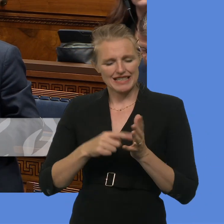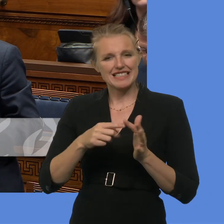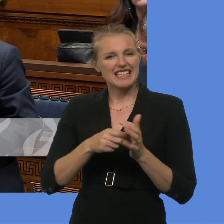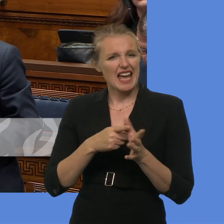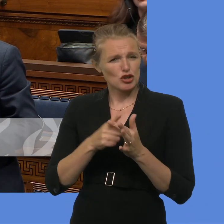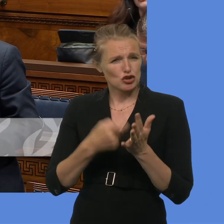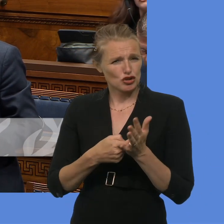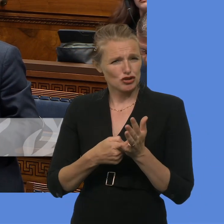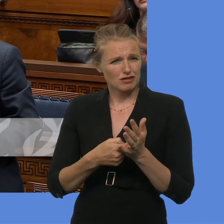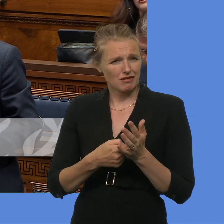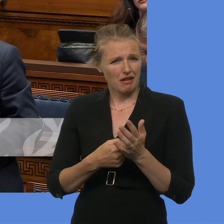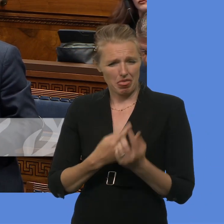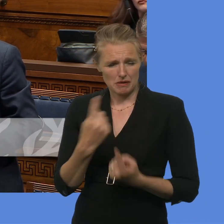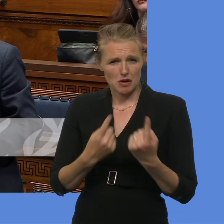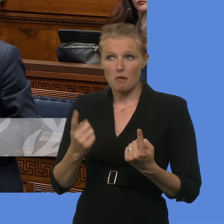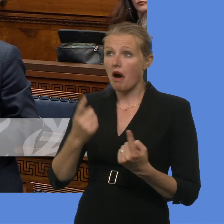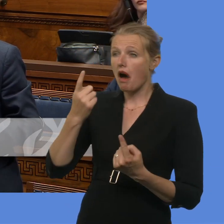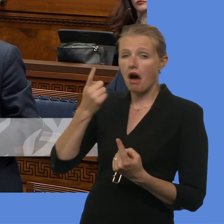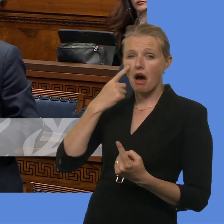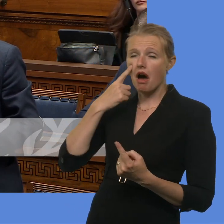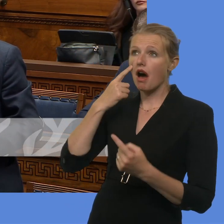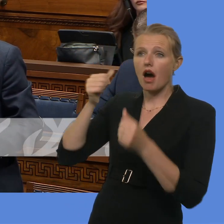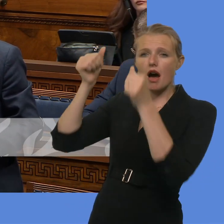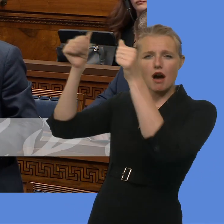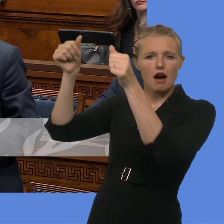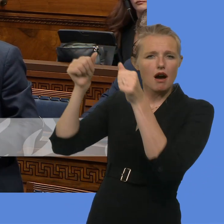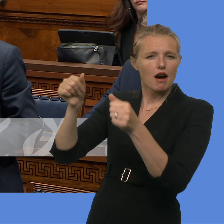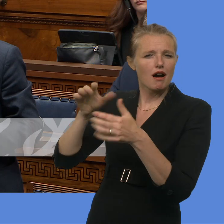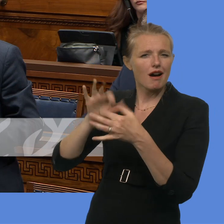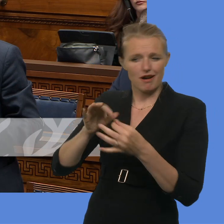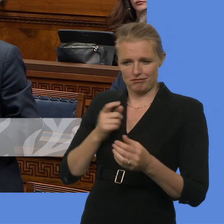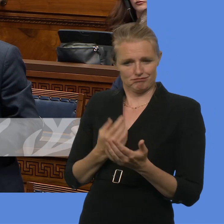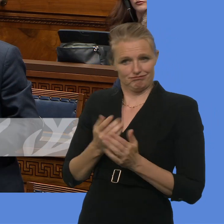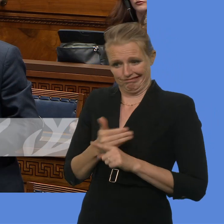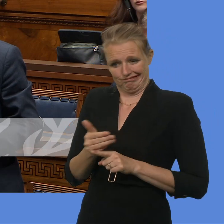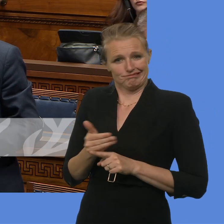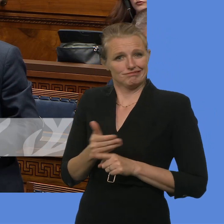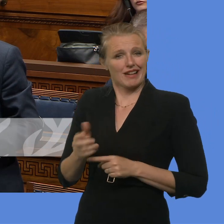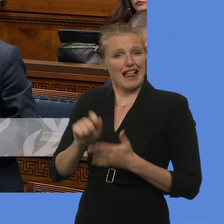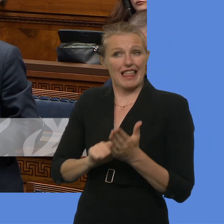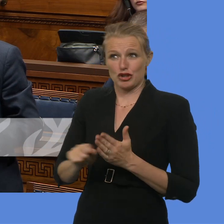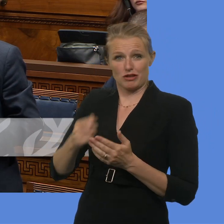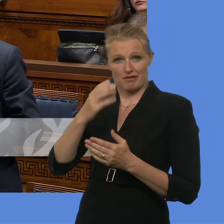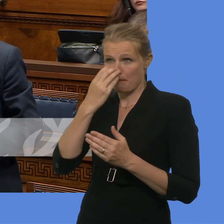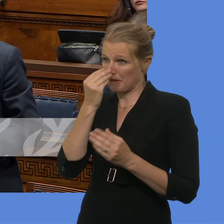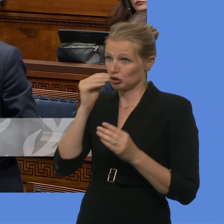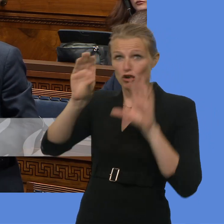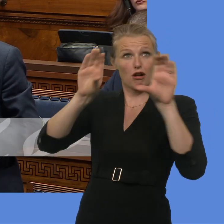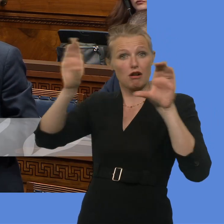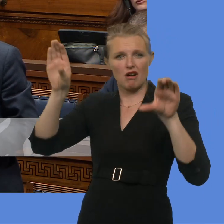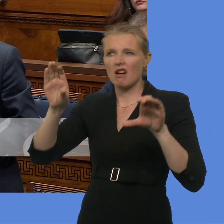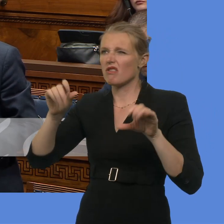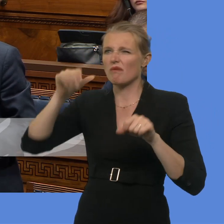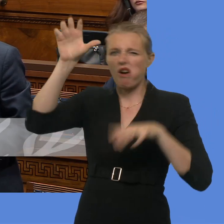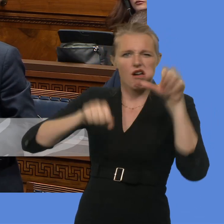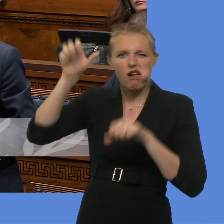party electoral posters in order to put on bonfires are not good examples of progress in terms of good relations? Would you condemn those acts,